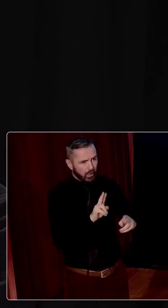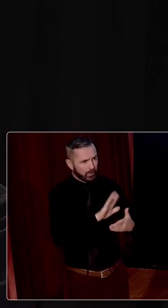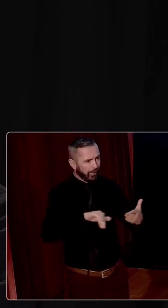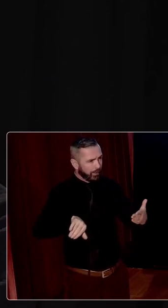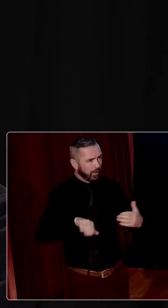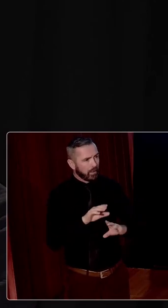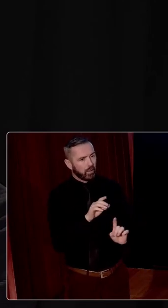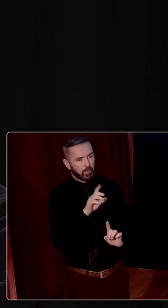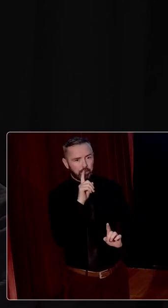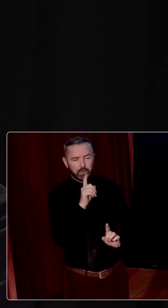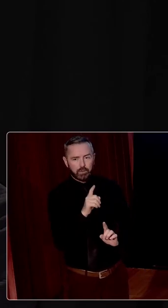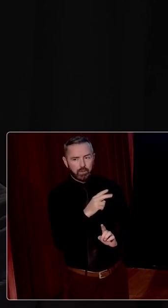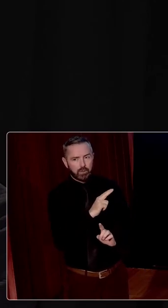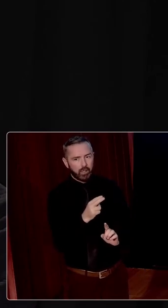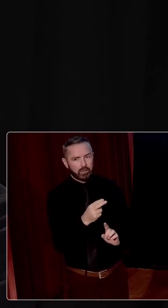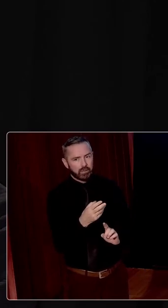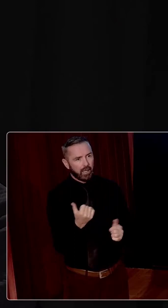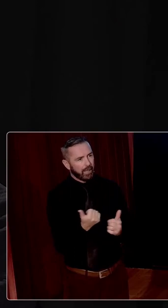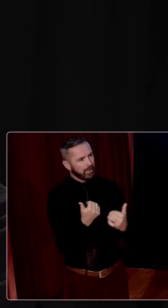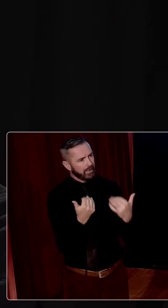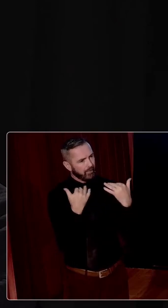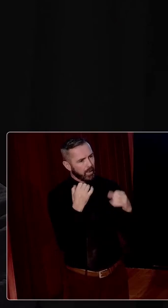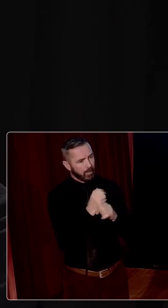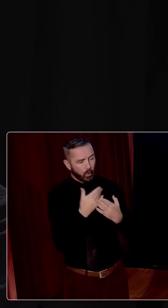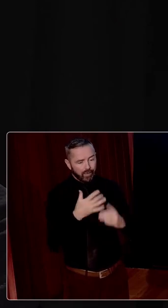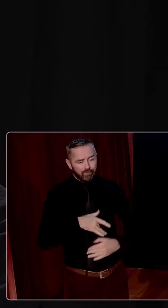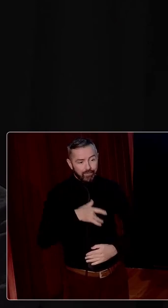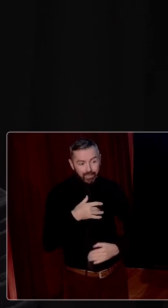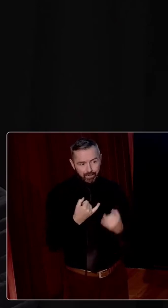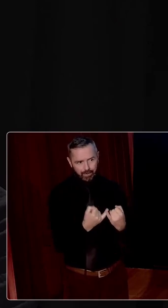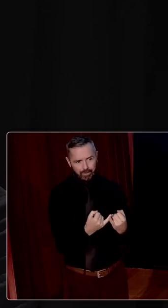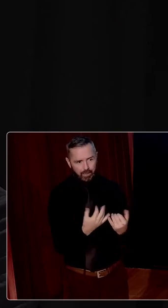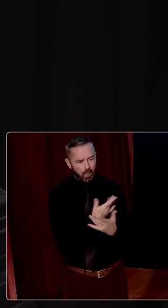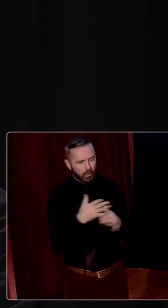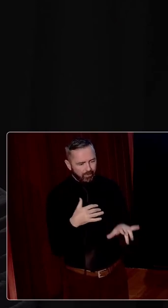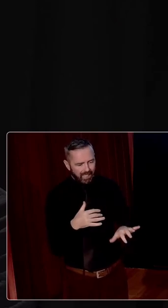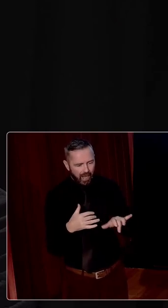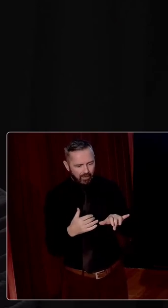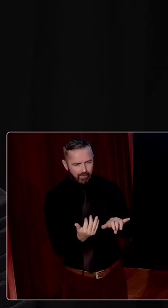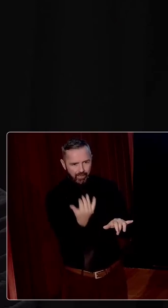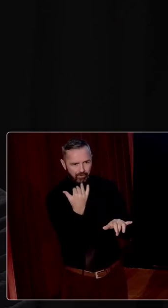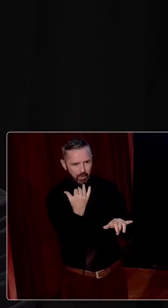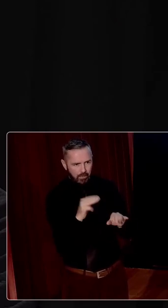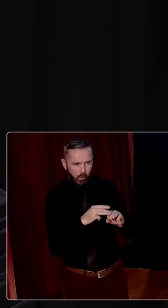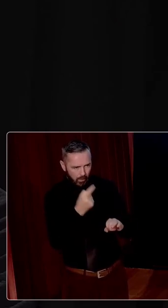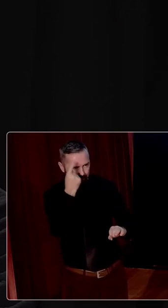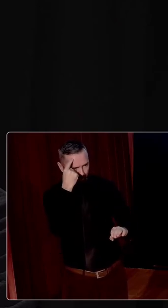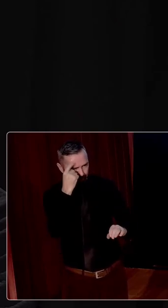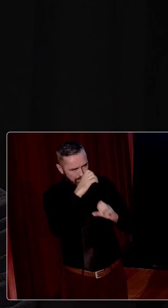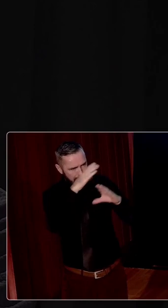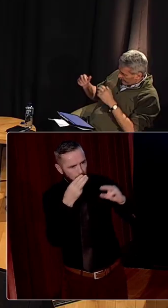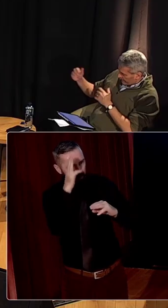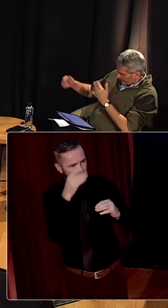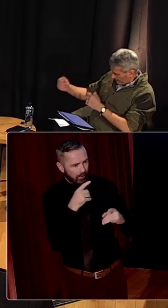But we didn't get much on what it felt like. A lot of the archives and material that's been referred to now is giving us much more of a sense of that. Bridget, I might bring